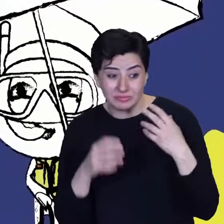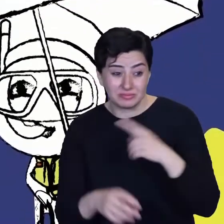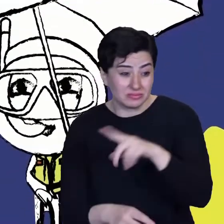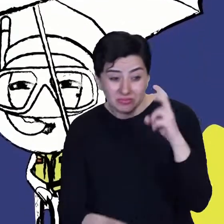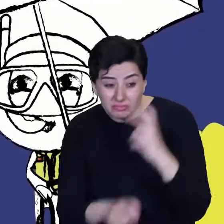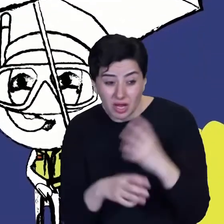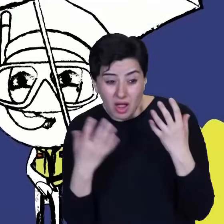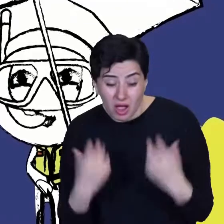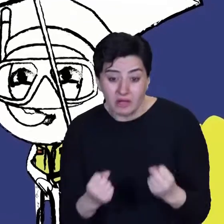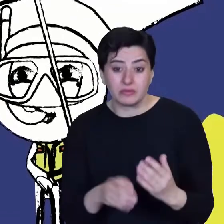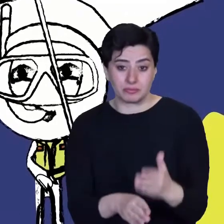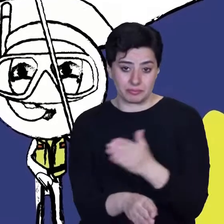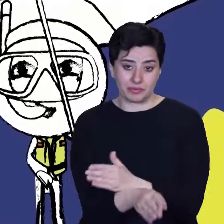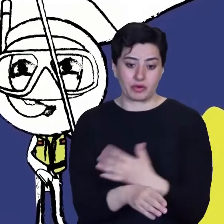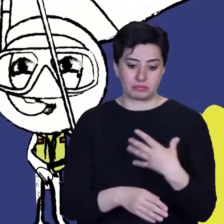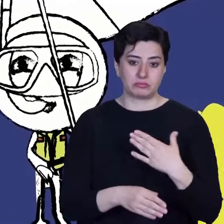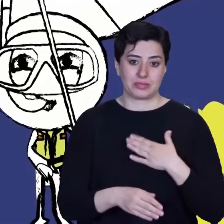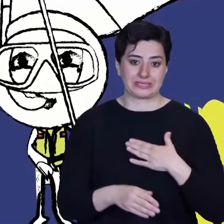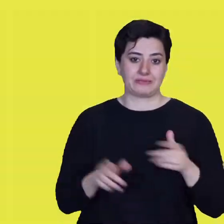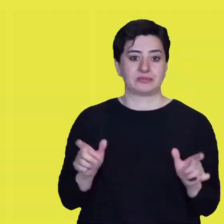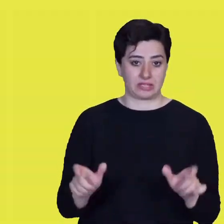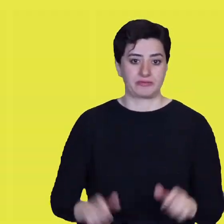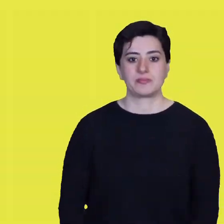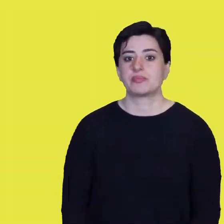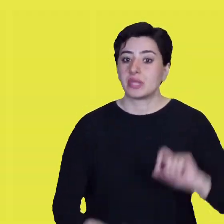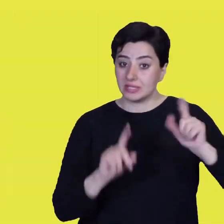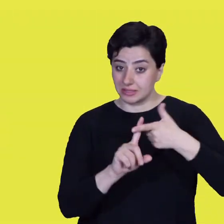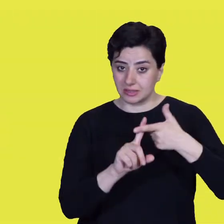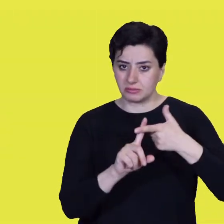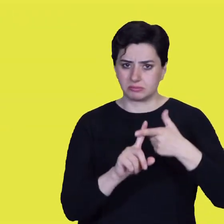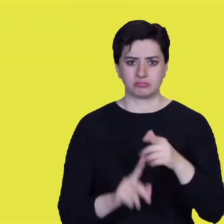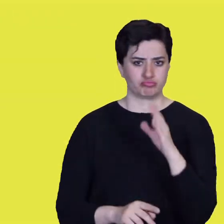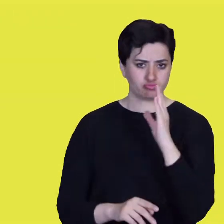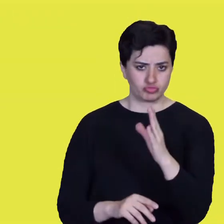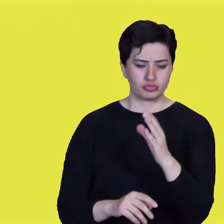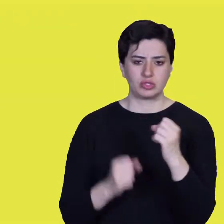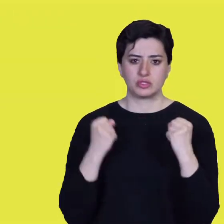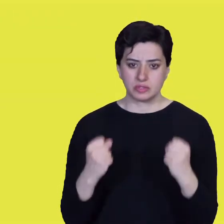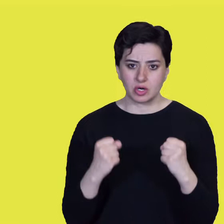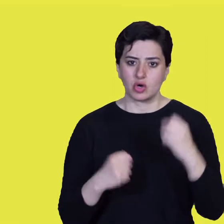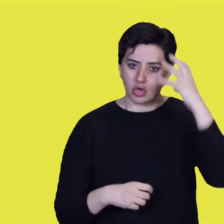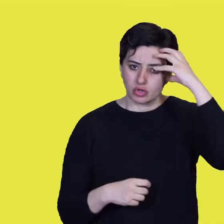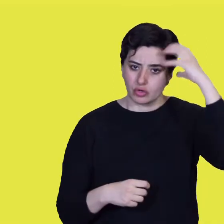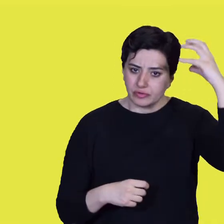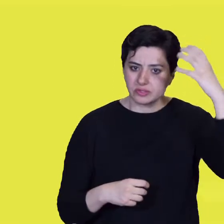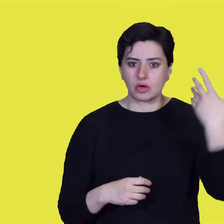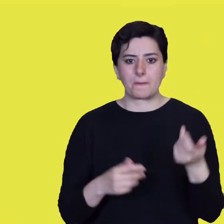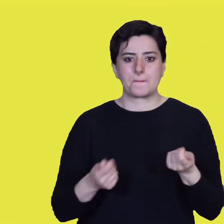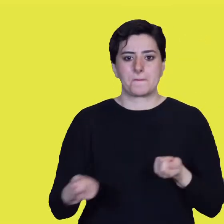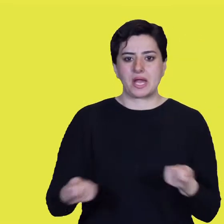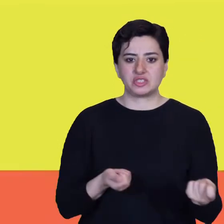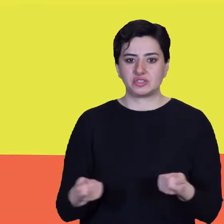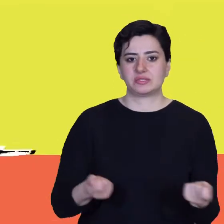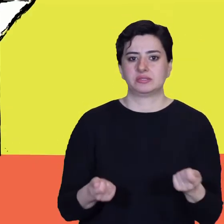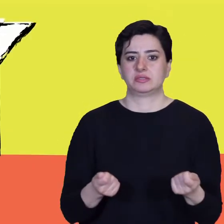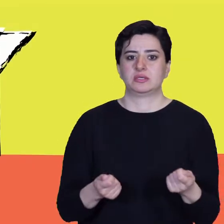others and their belongings safe. Two. Strengthening disaster risk governance to manage disaster risk.